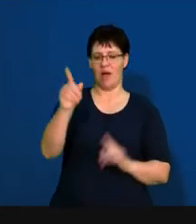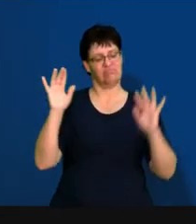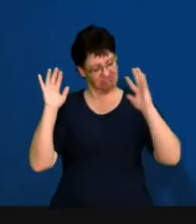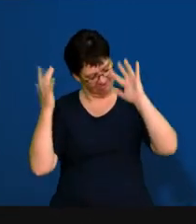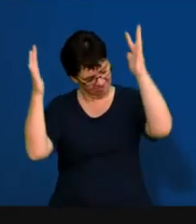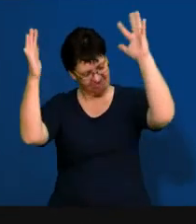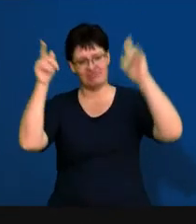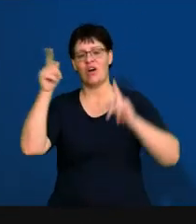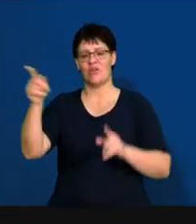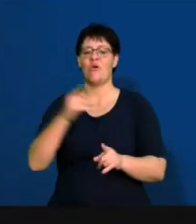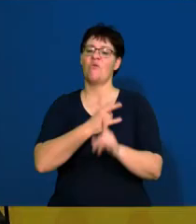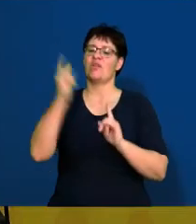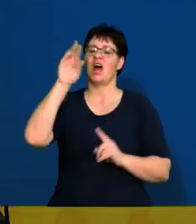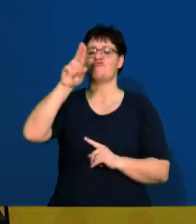say, right,